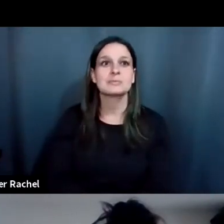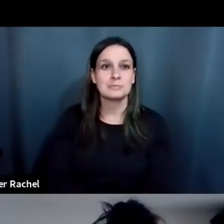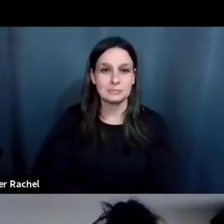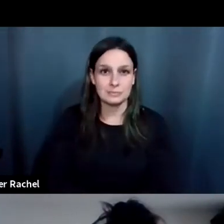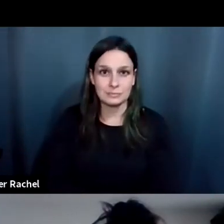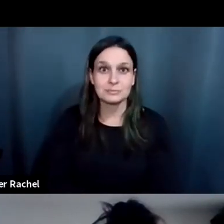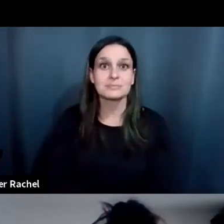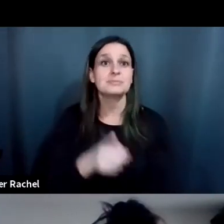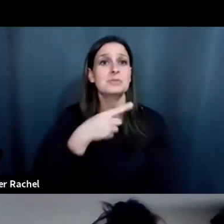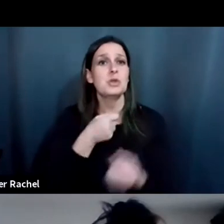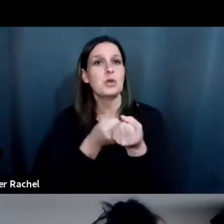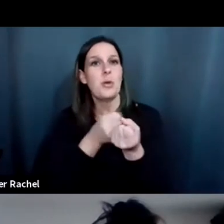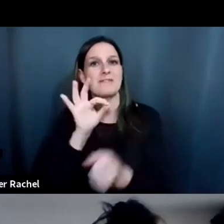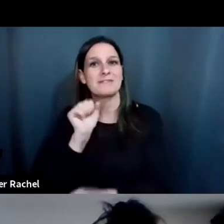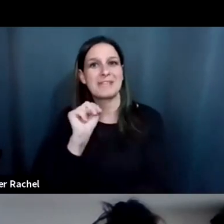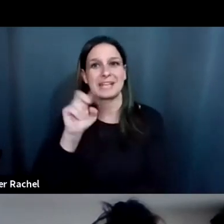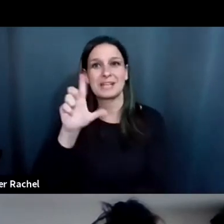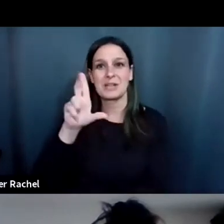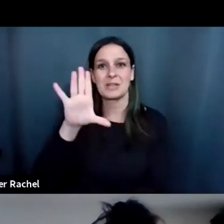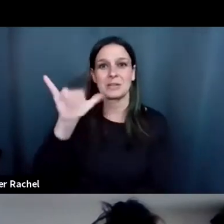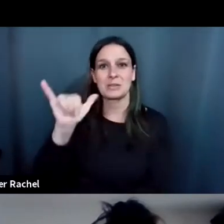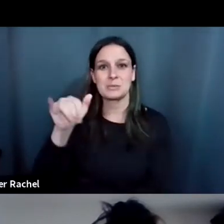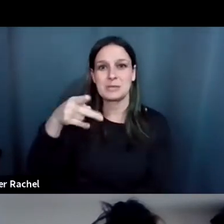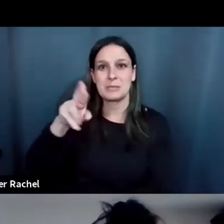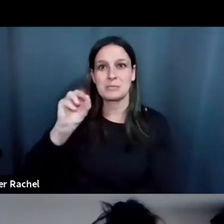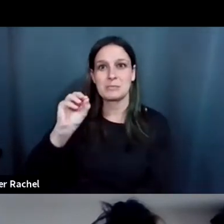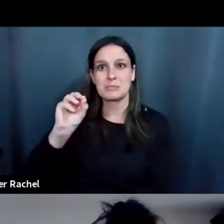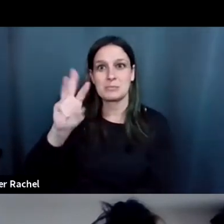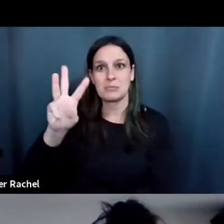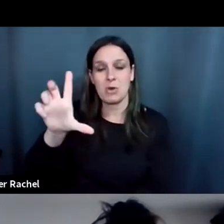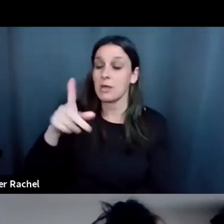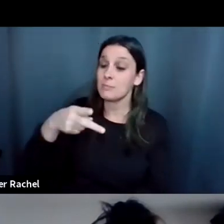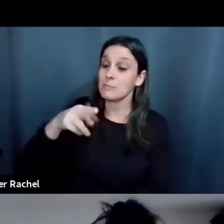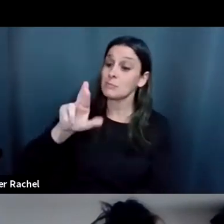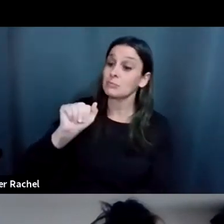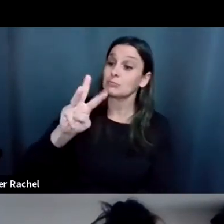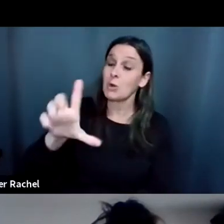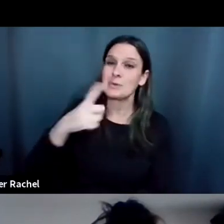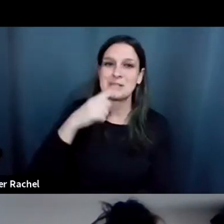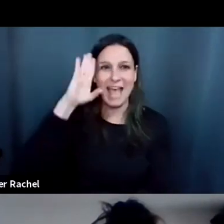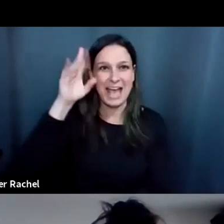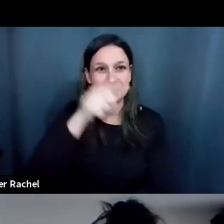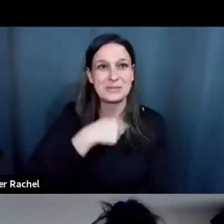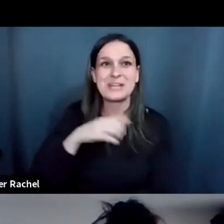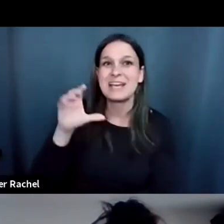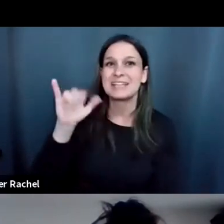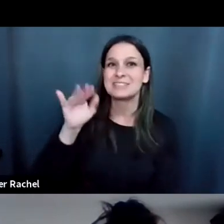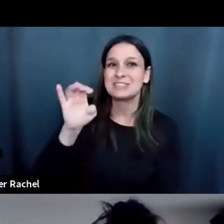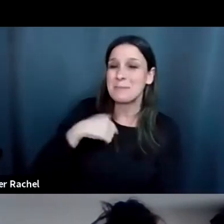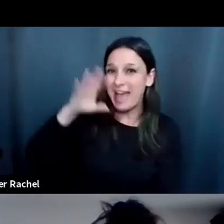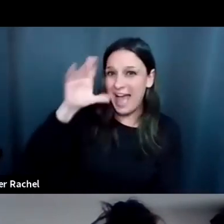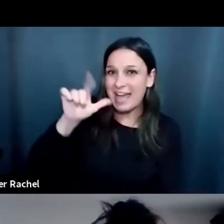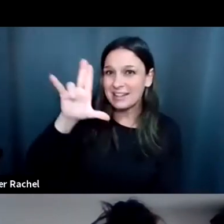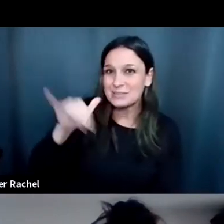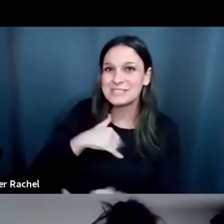You have a fan here. Lucy Prahl wants to say hi to you. Hi, Lucy. It's nice to see you. Thanks for joining